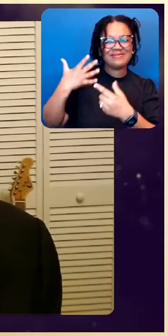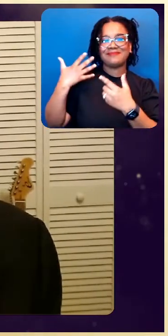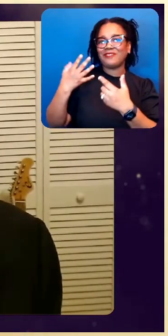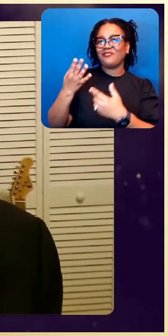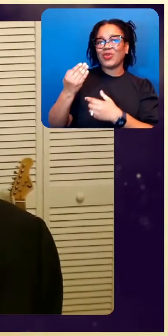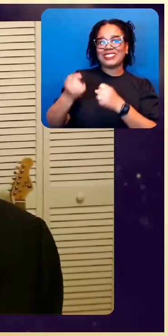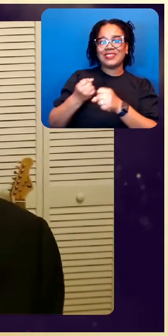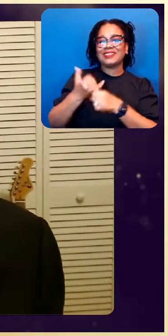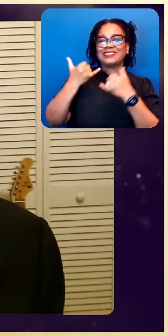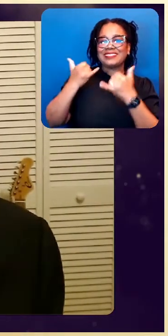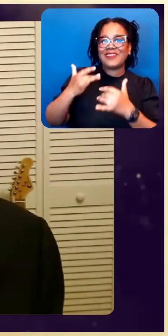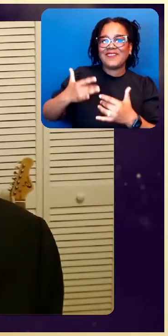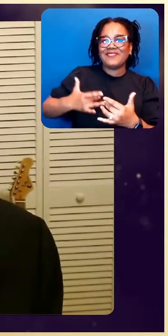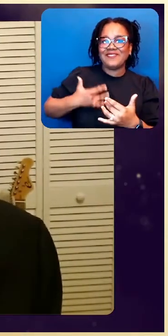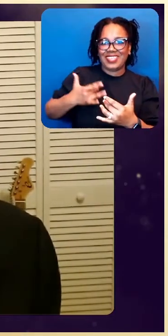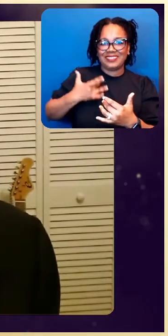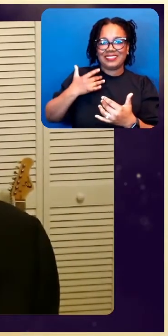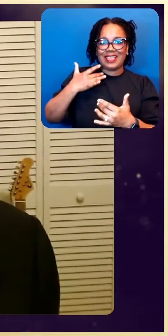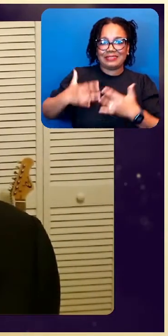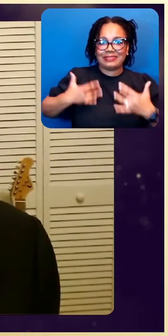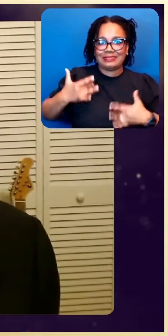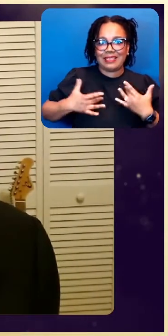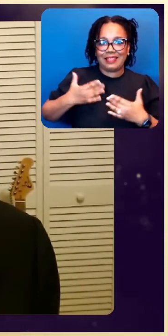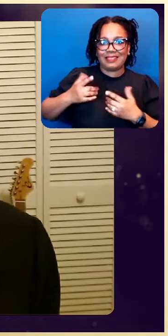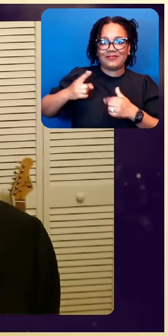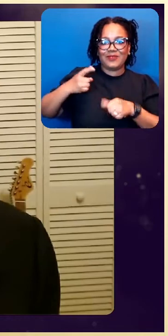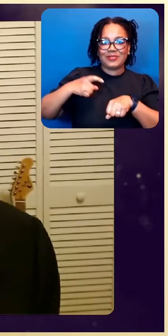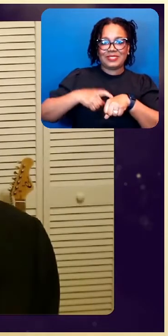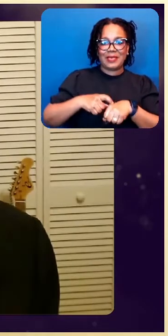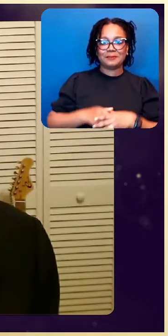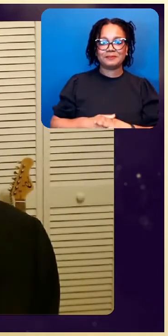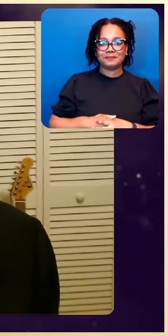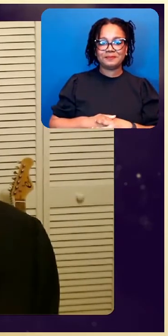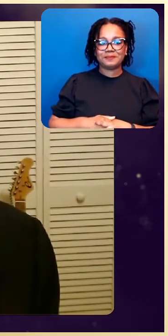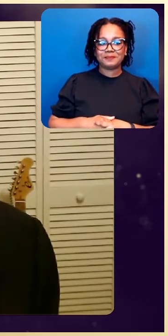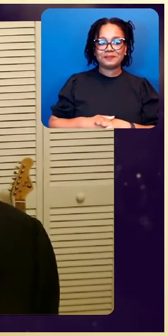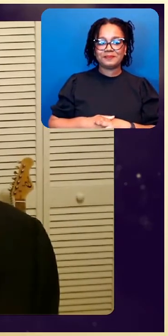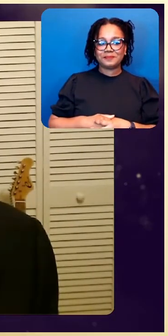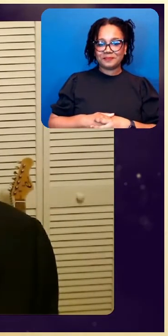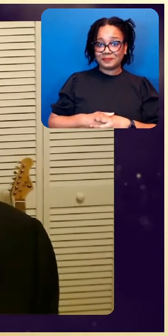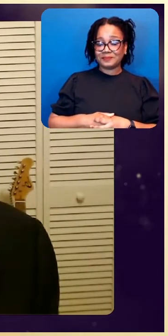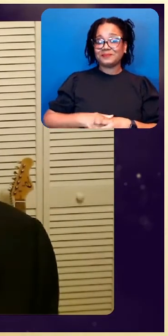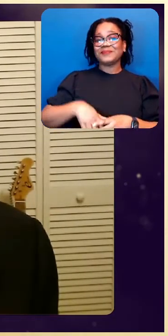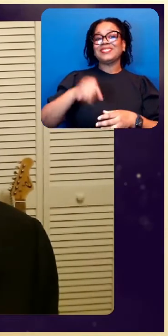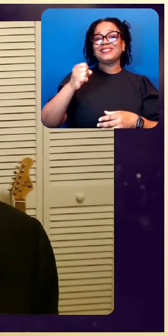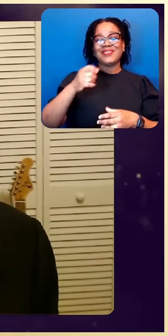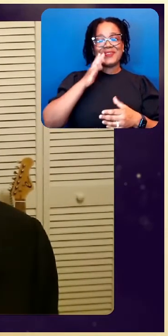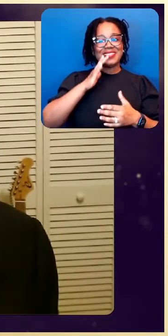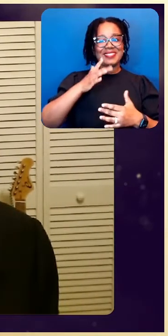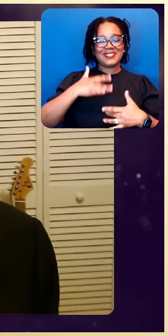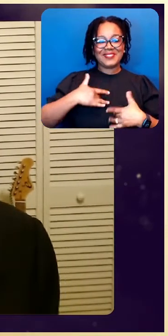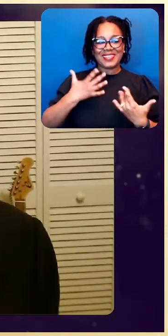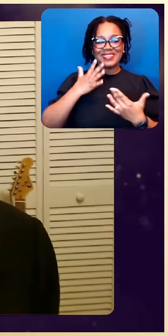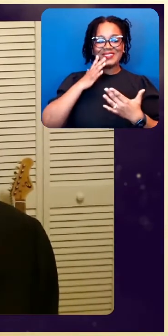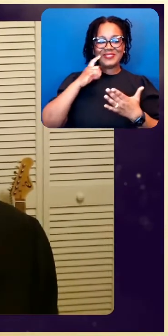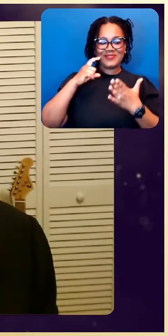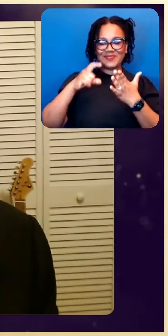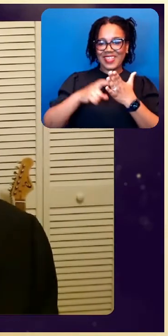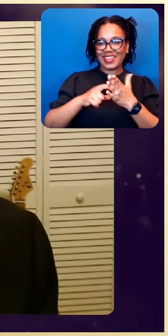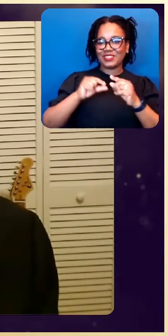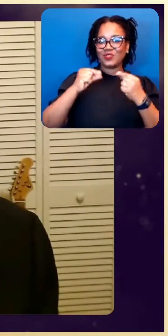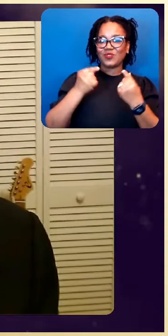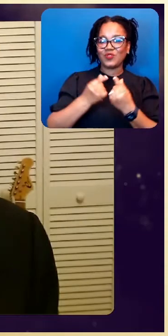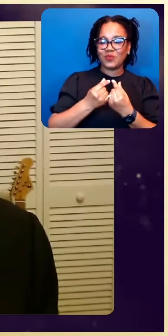thrill to be among this group of educators and individuals who represent the NEA and NEA Foundation,